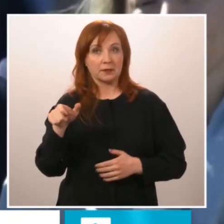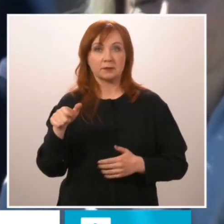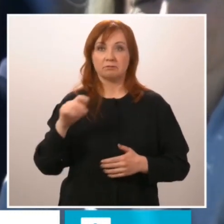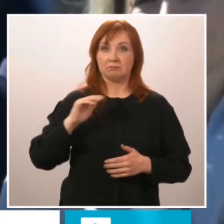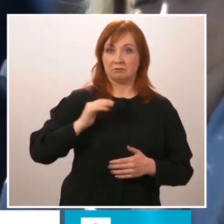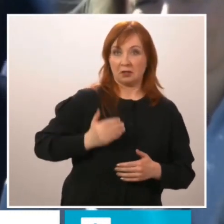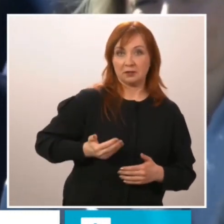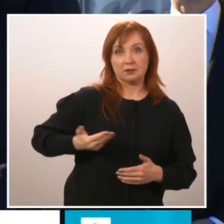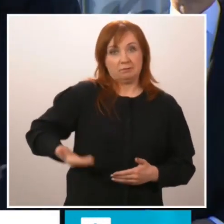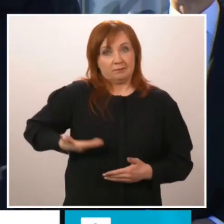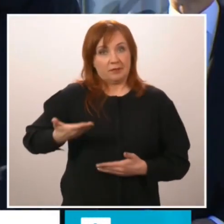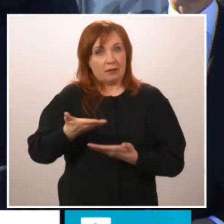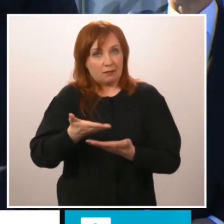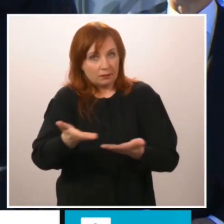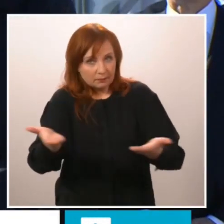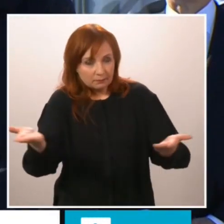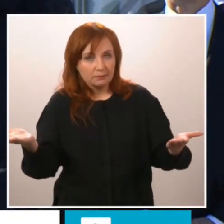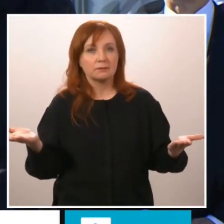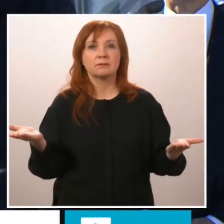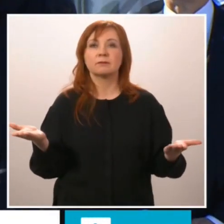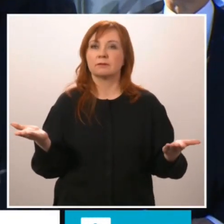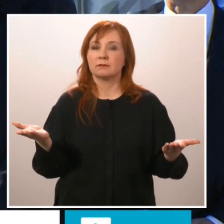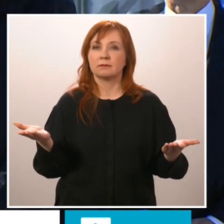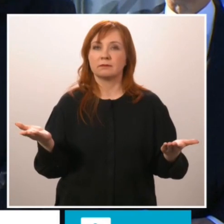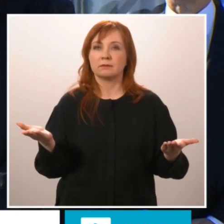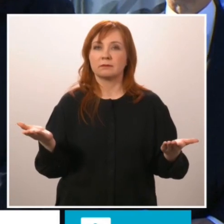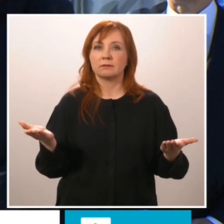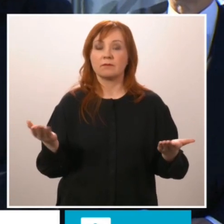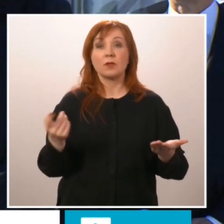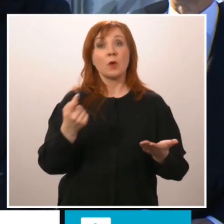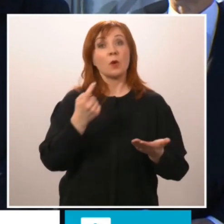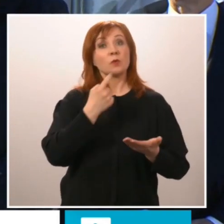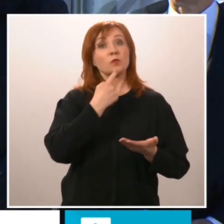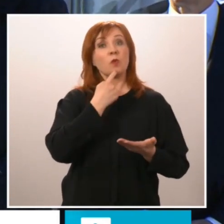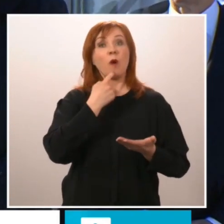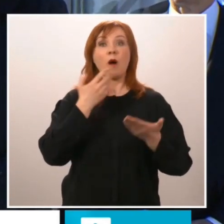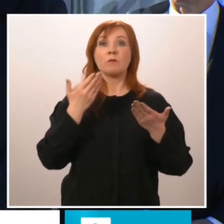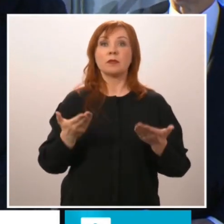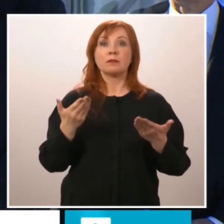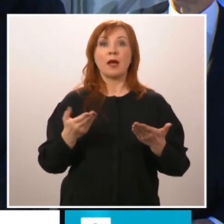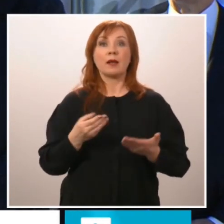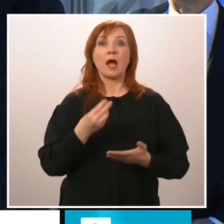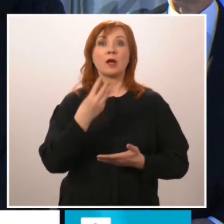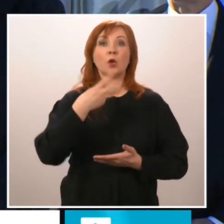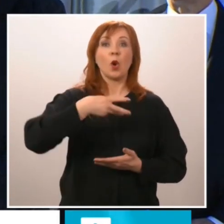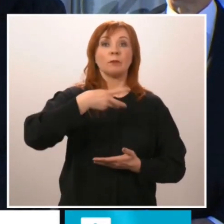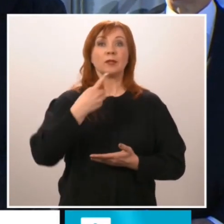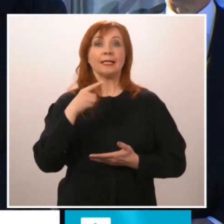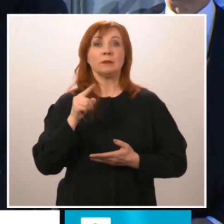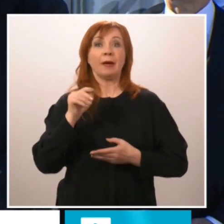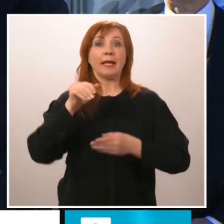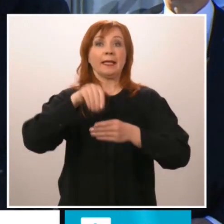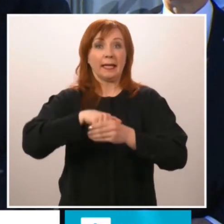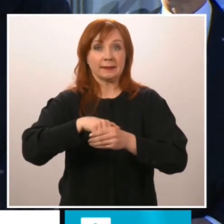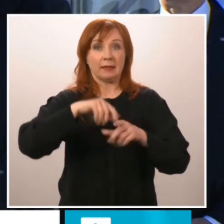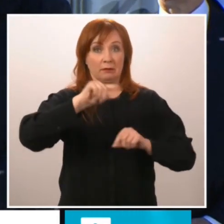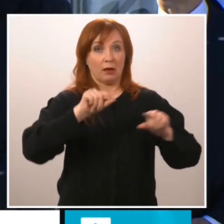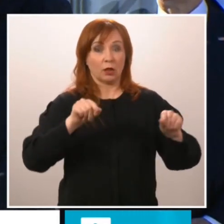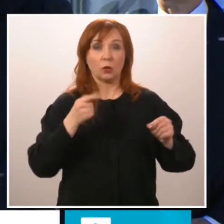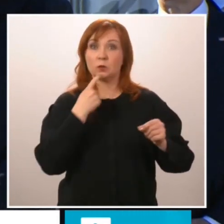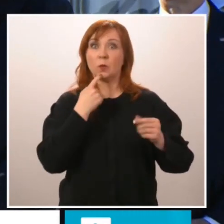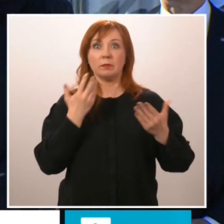and gentlemen. Finland has today become the 31st member of NATO.